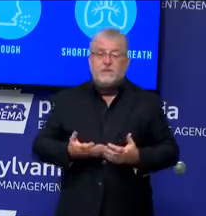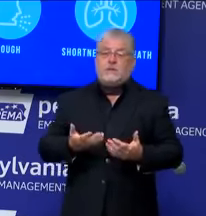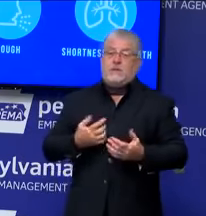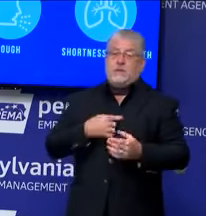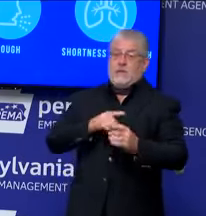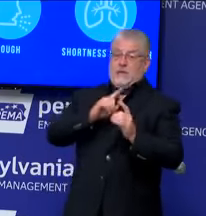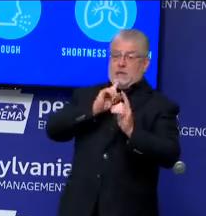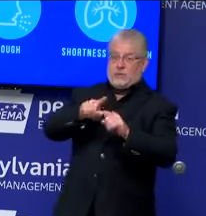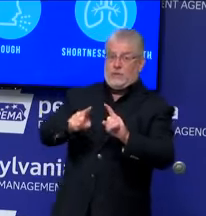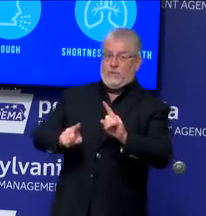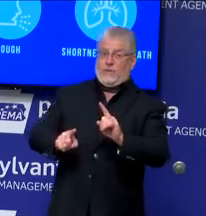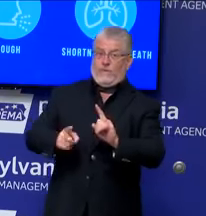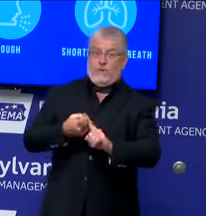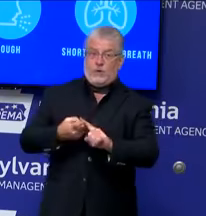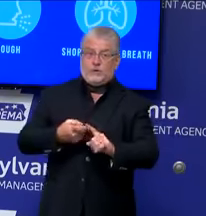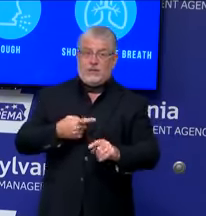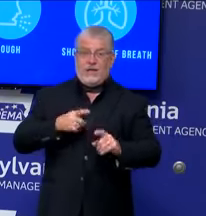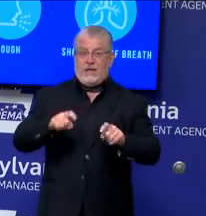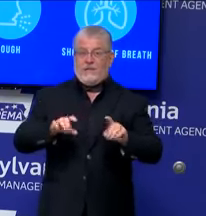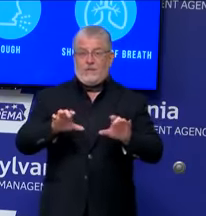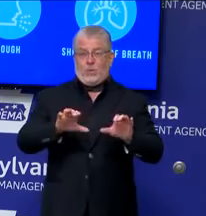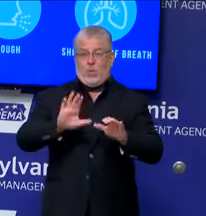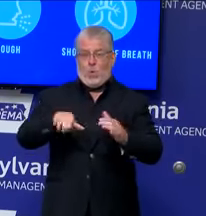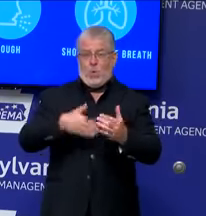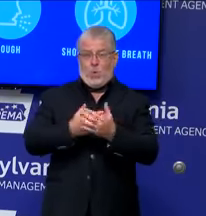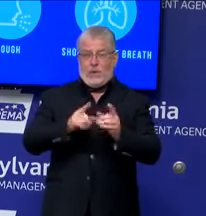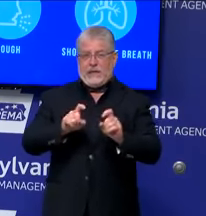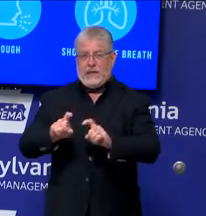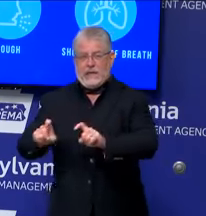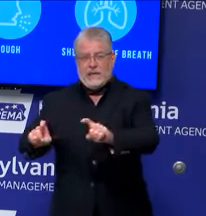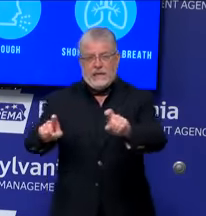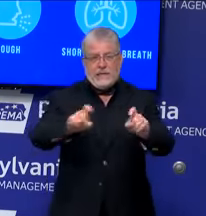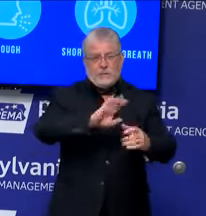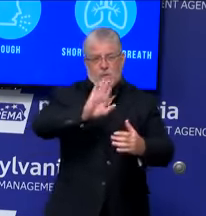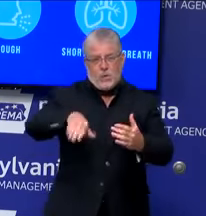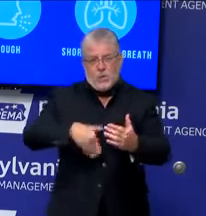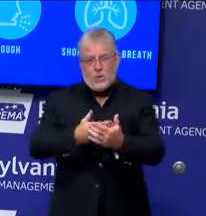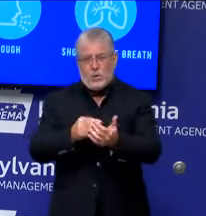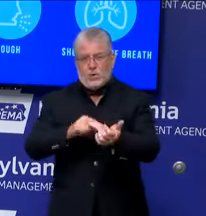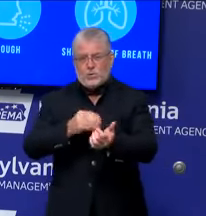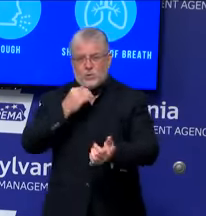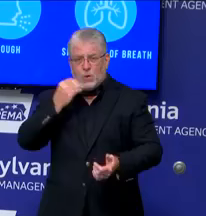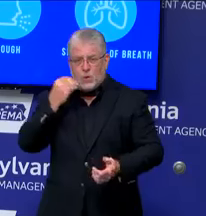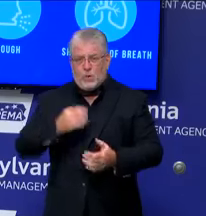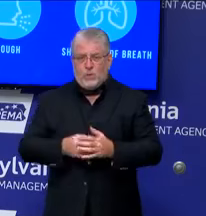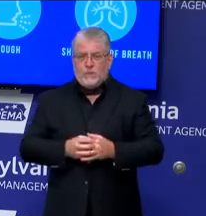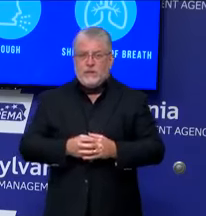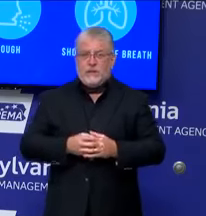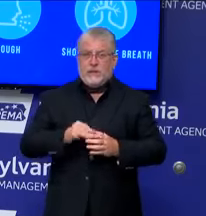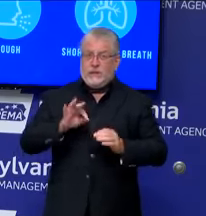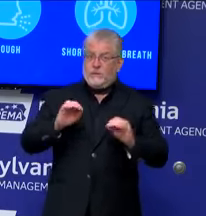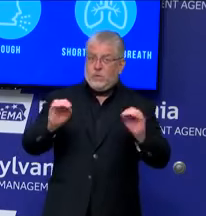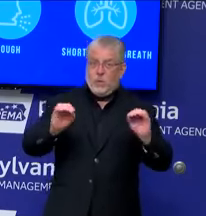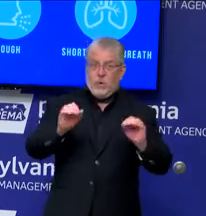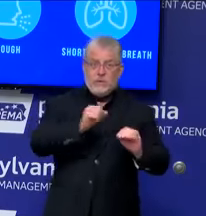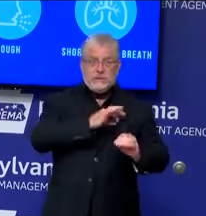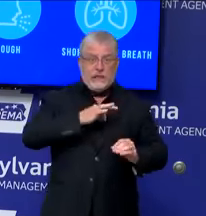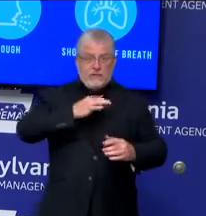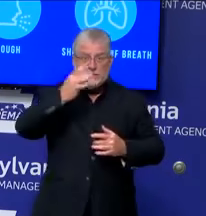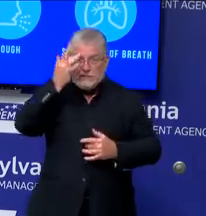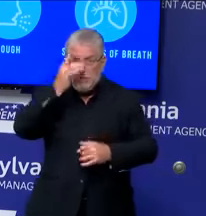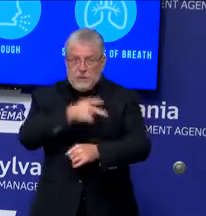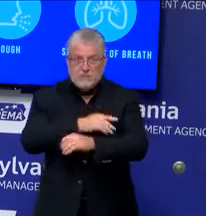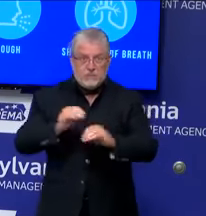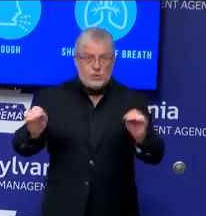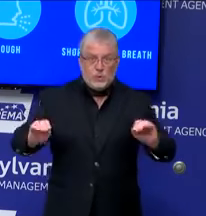had to complete their testing. That's the most necessary part. If they had no cases of staff or residents, then they're going to progress